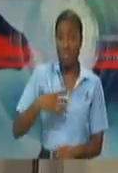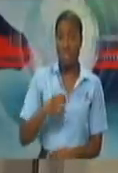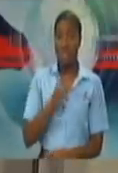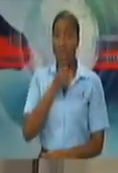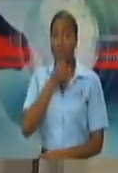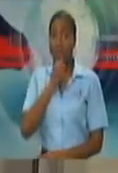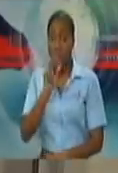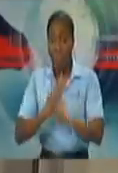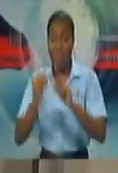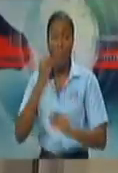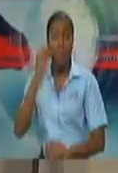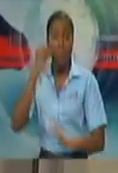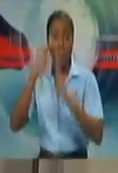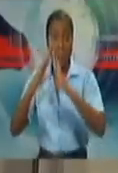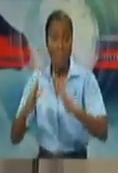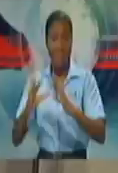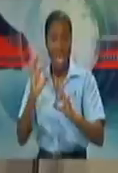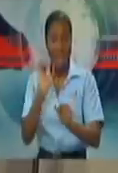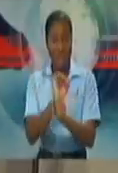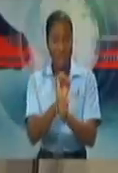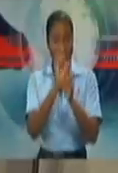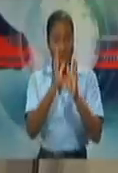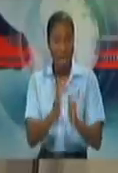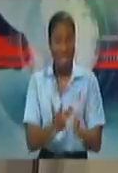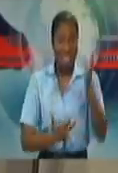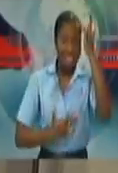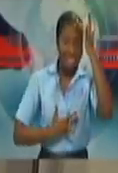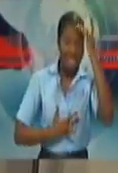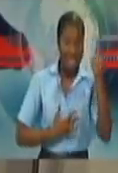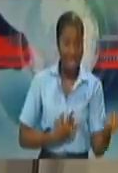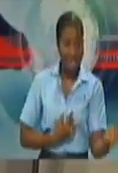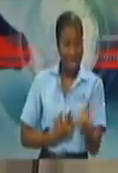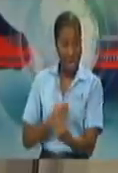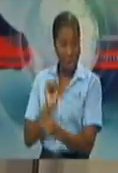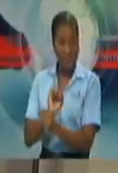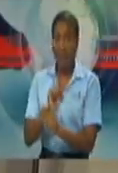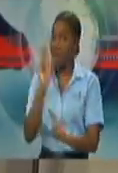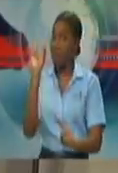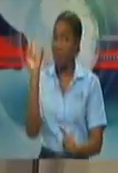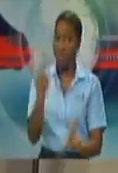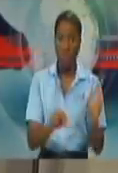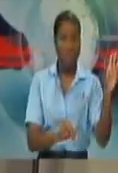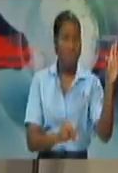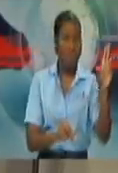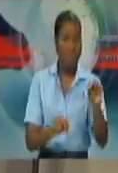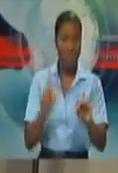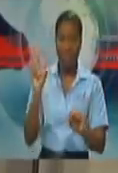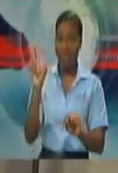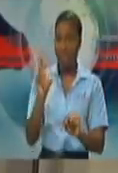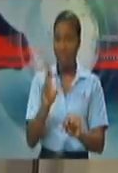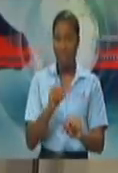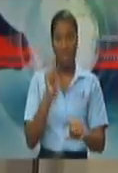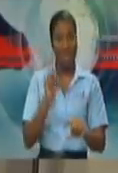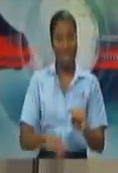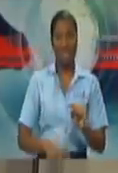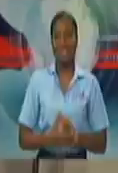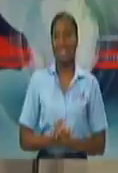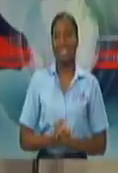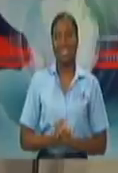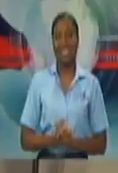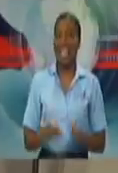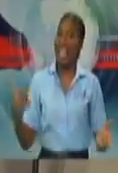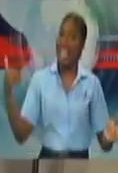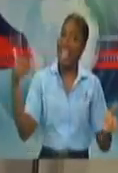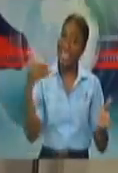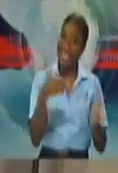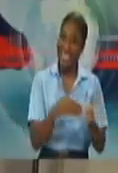coughing, who has a fever, to go in to the facility. See, this is where, if you put back up that slide